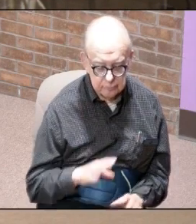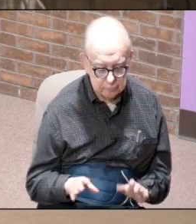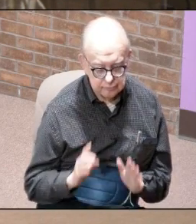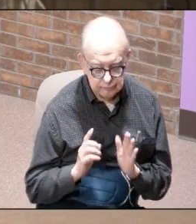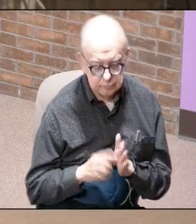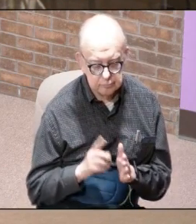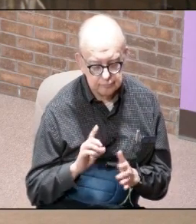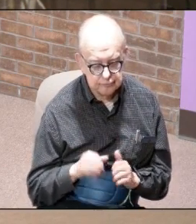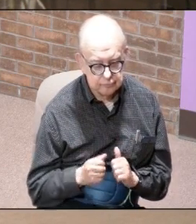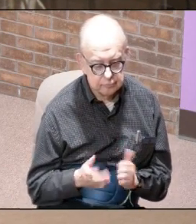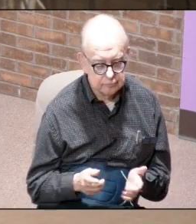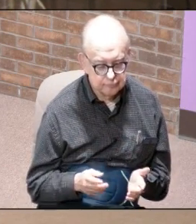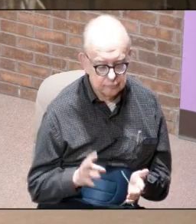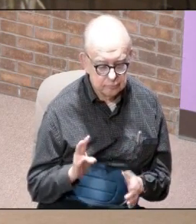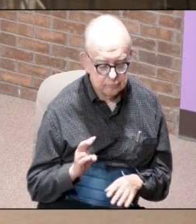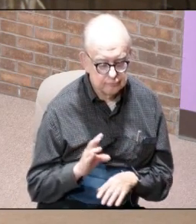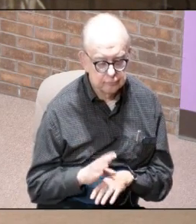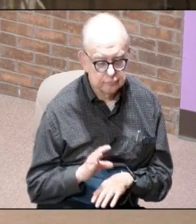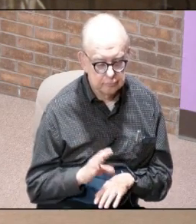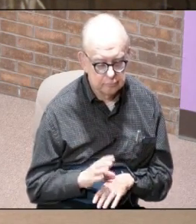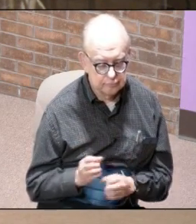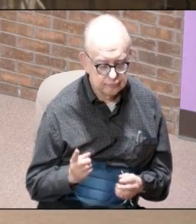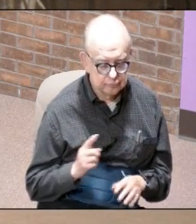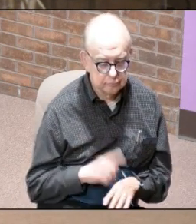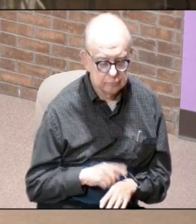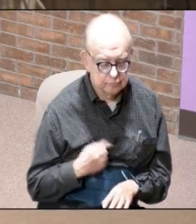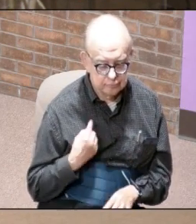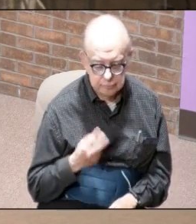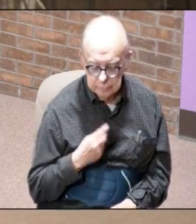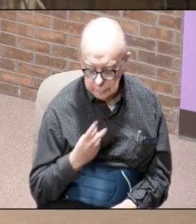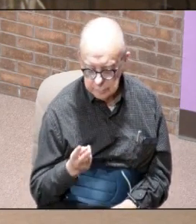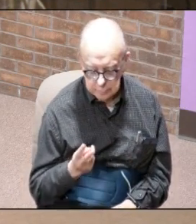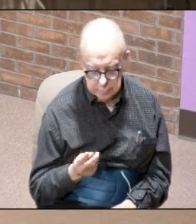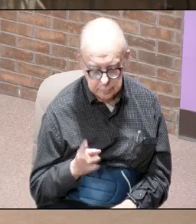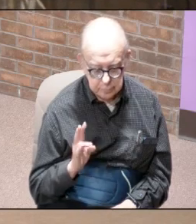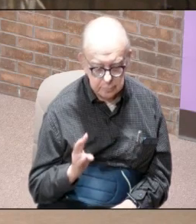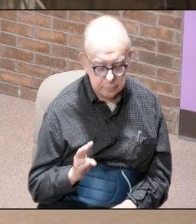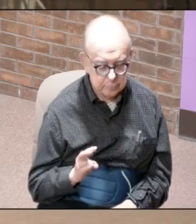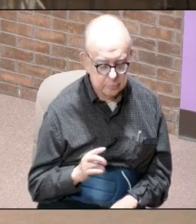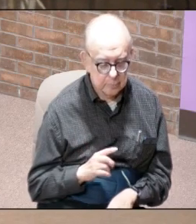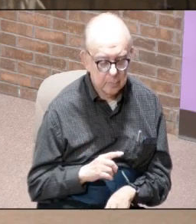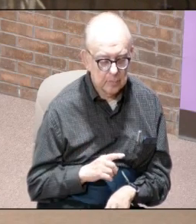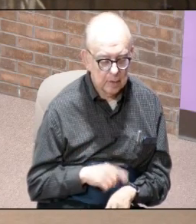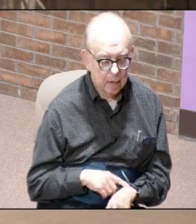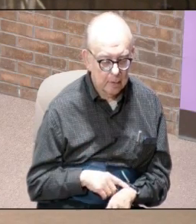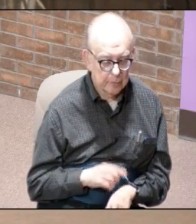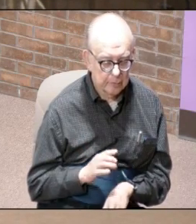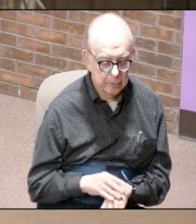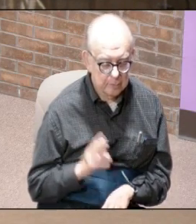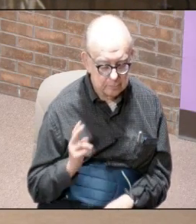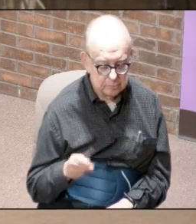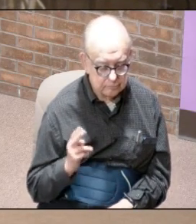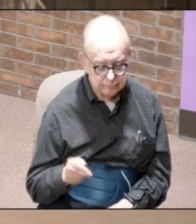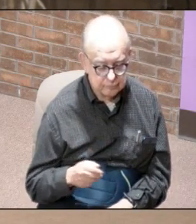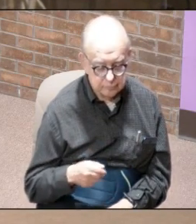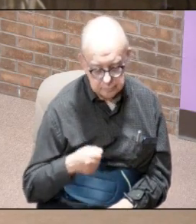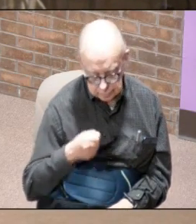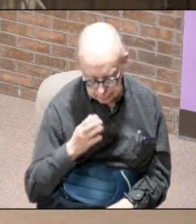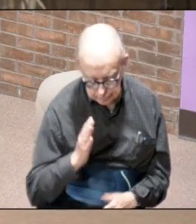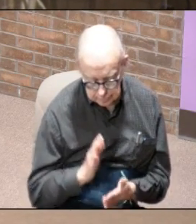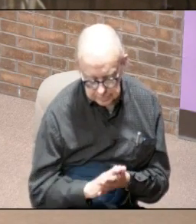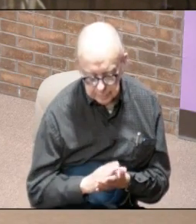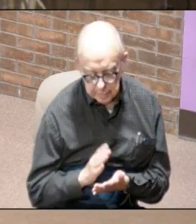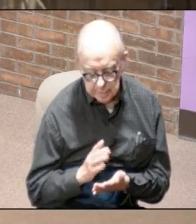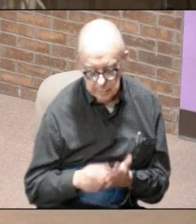is show you how those seven churches a lot of times people will say that those are seven periods of church history I believe that what God is teaching us